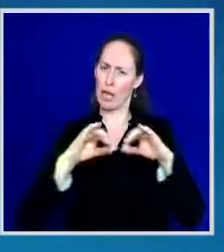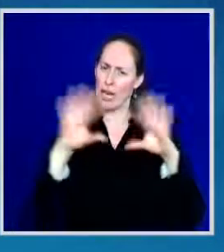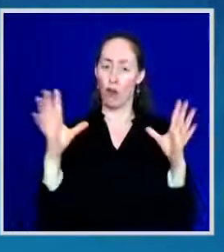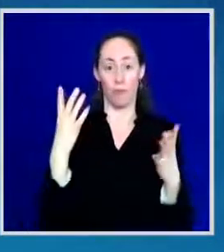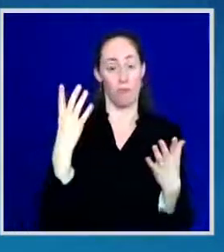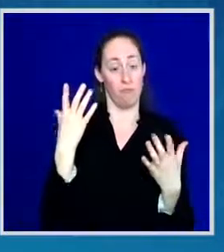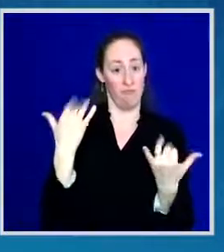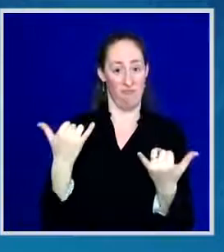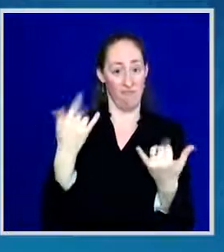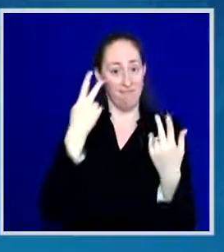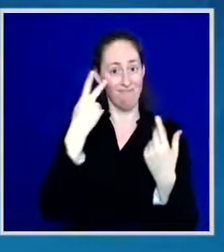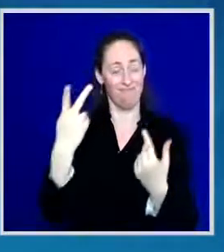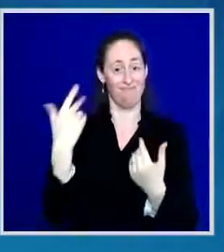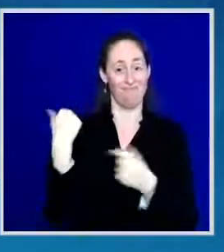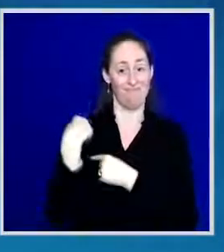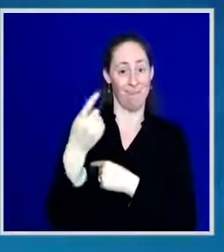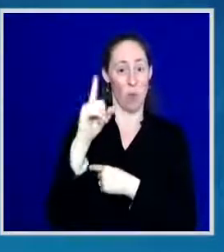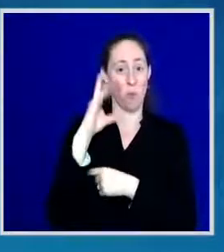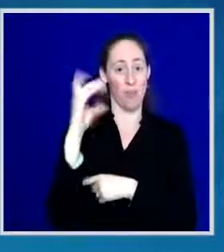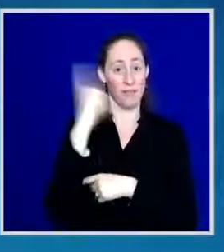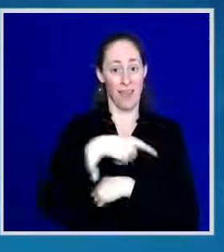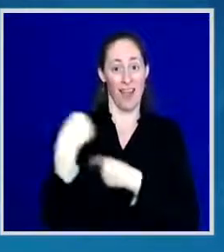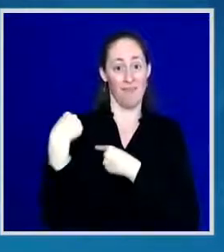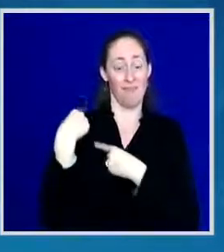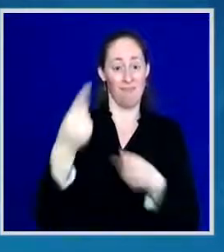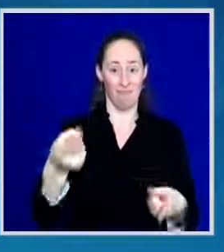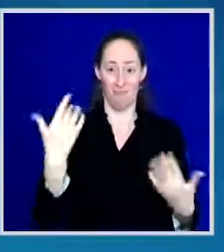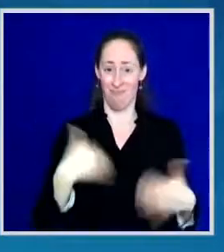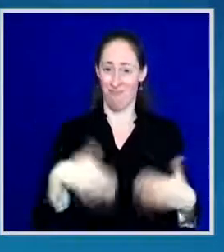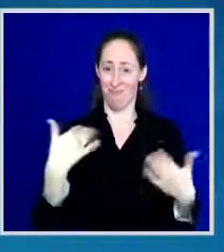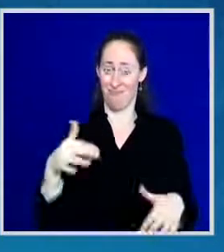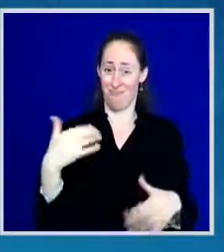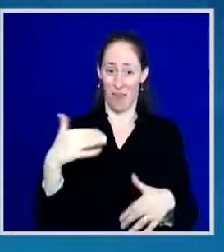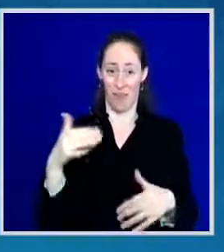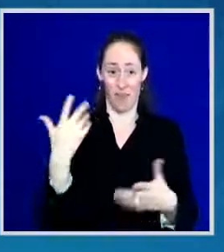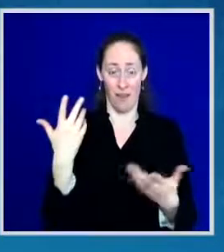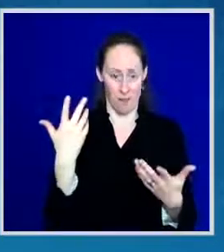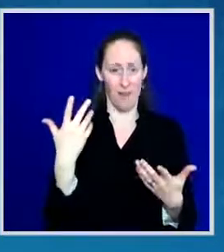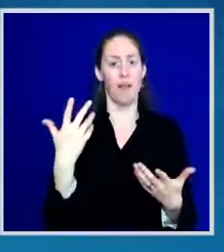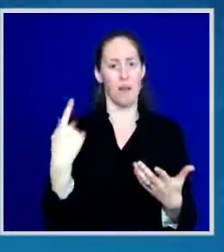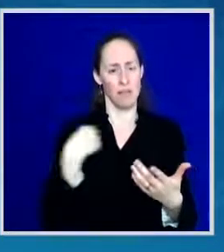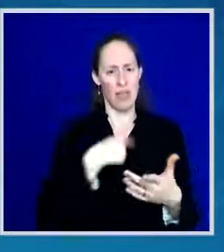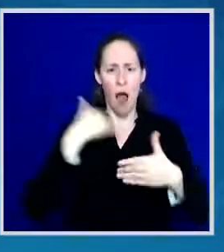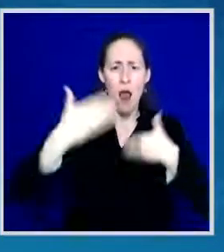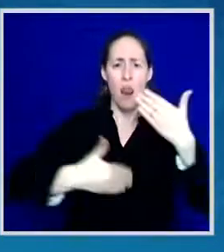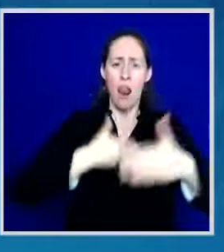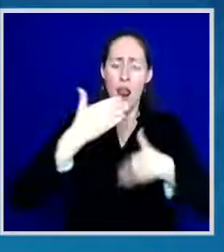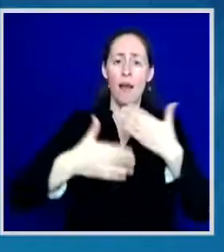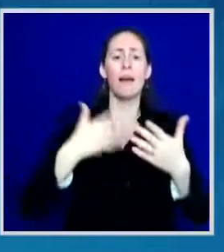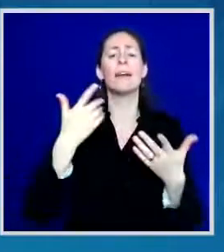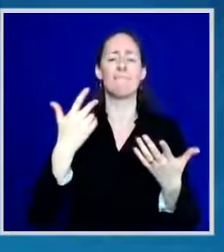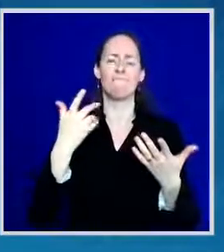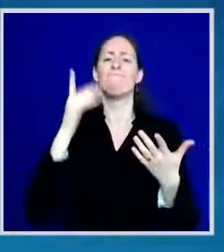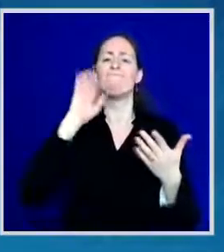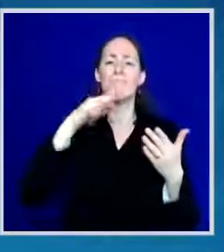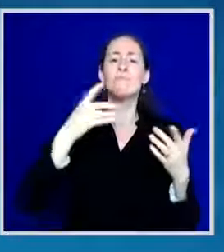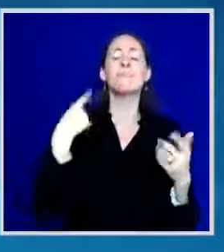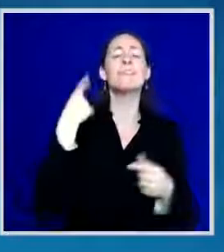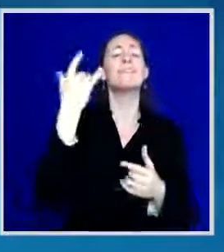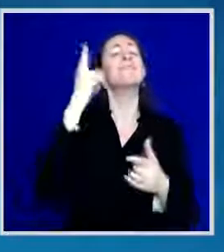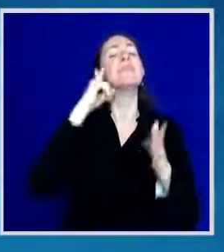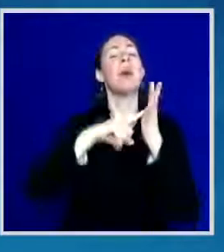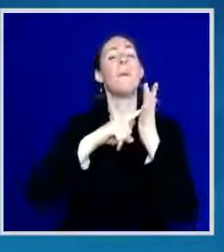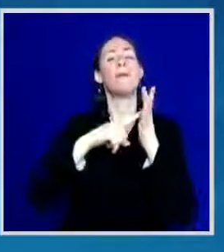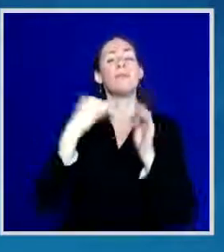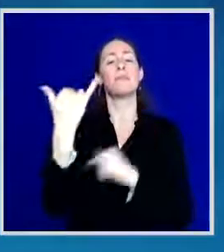haven't only been defined by progress. There have been too many days when we woke up to news of